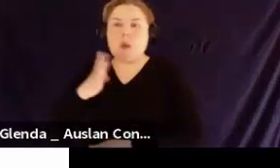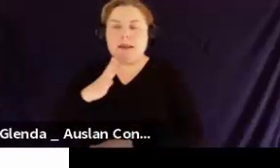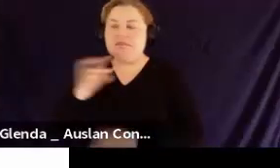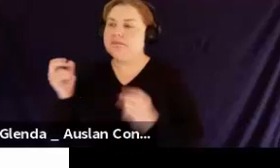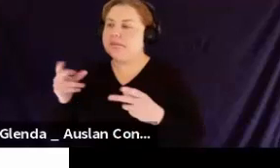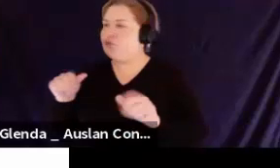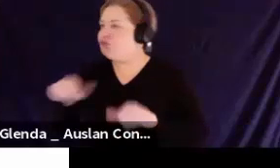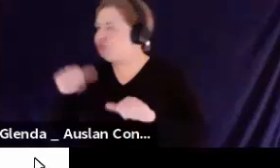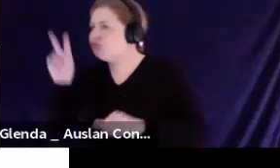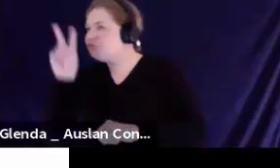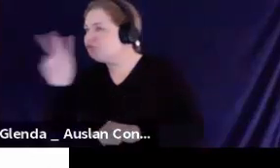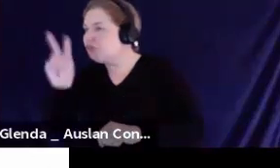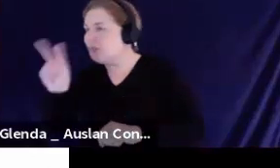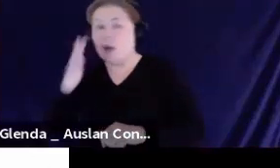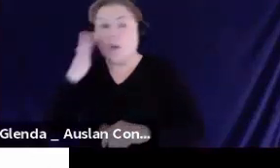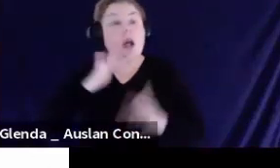next slide?